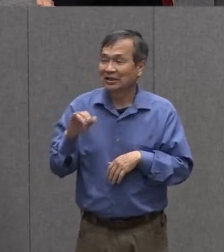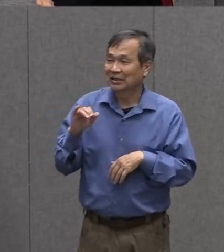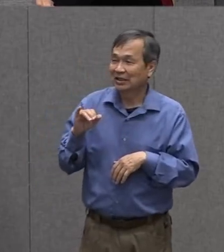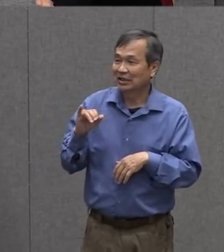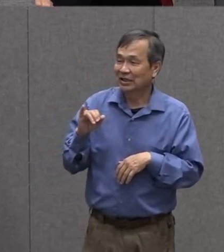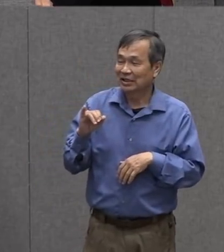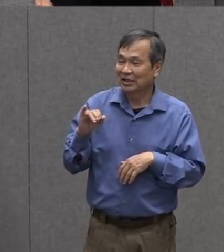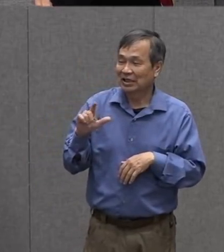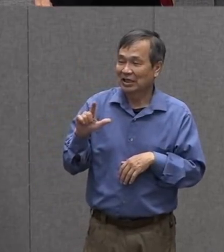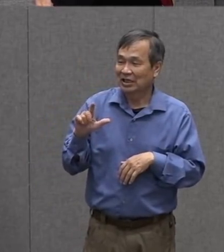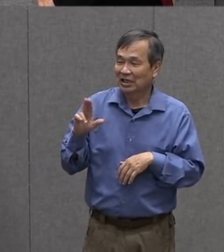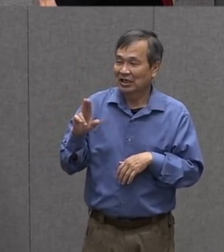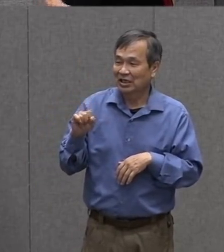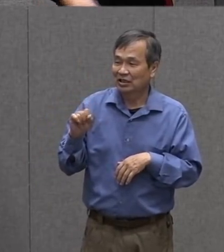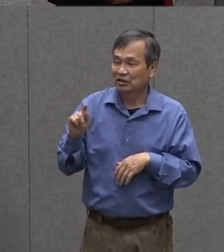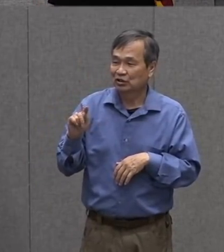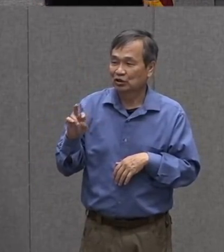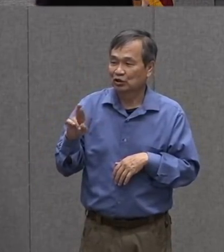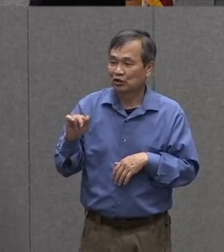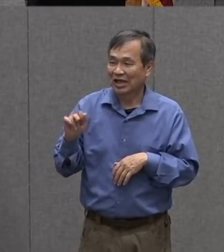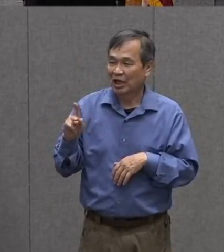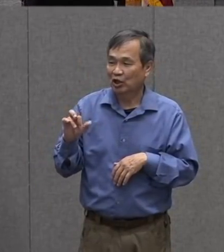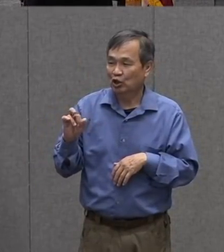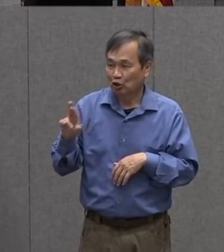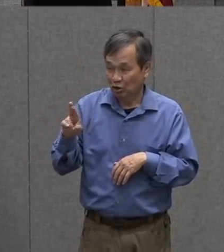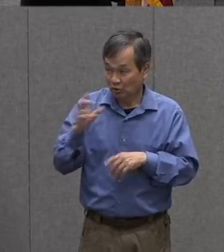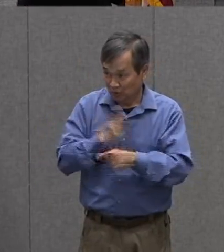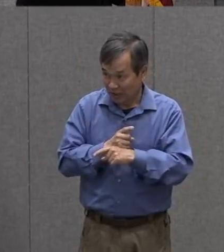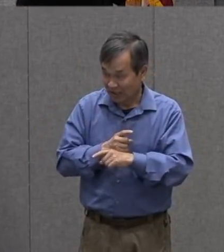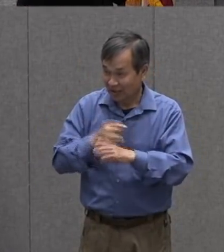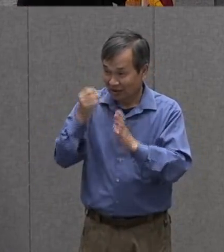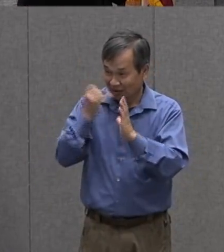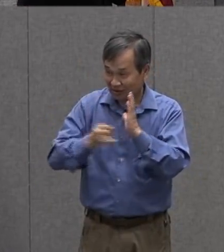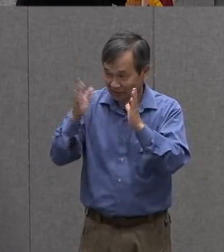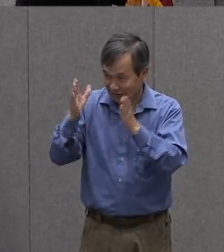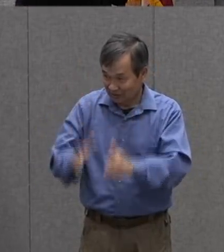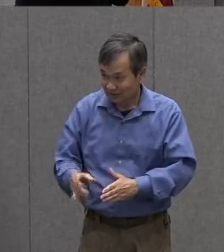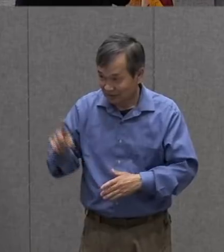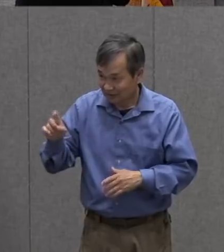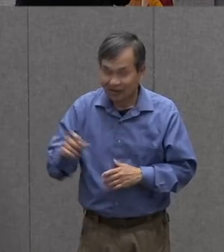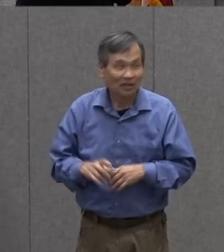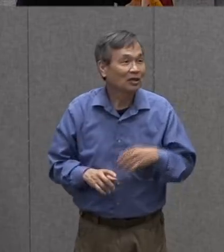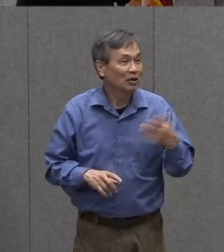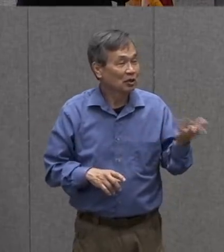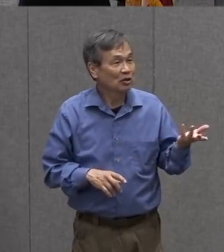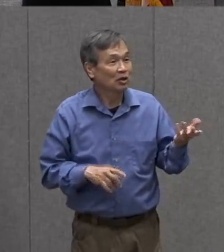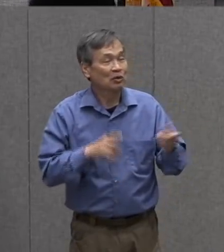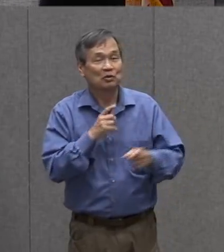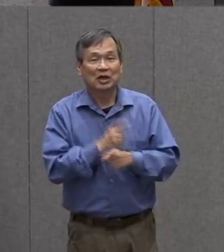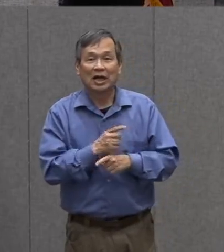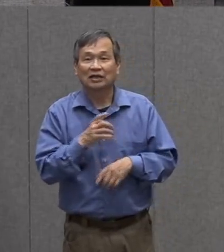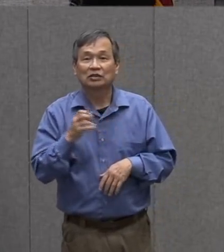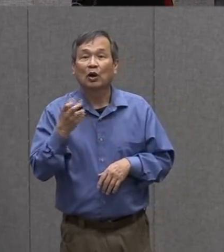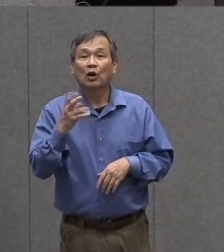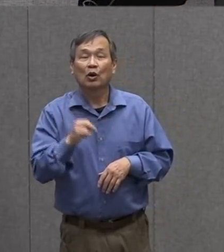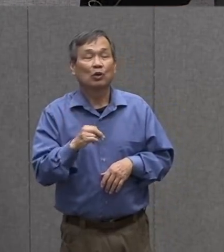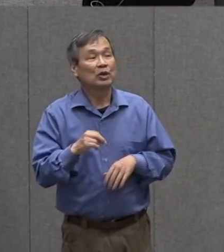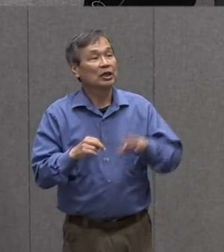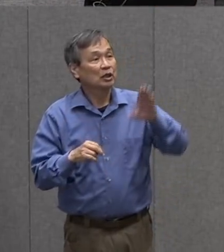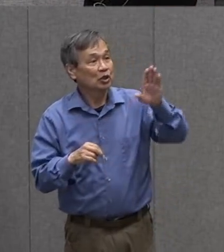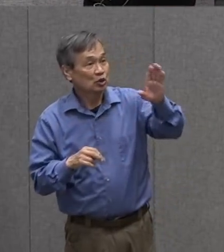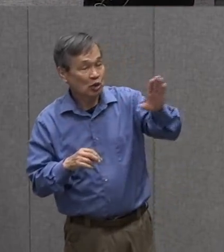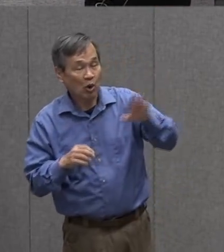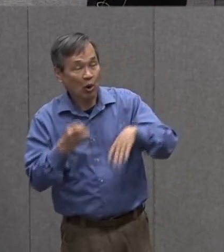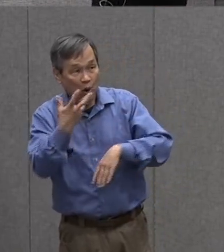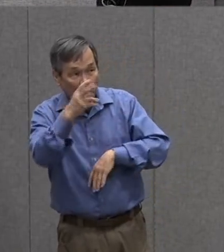illustrator. Illustrator. So Miss Diane, when you were illustrating in your